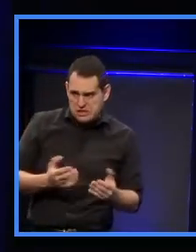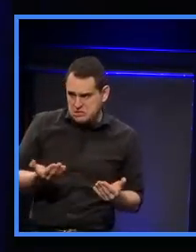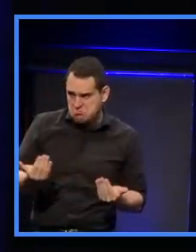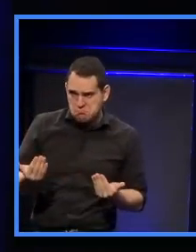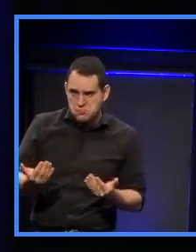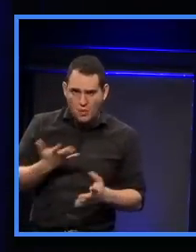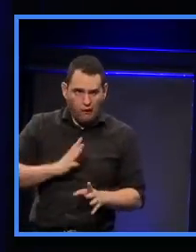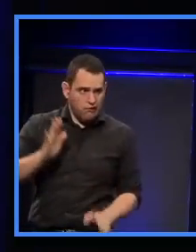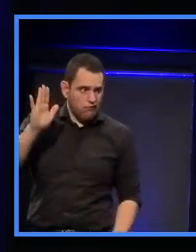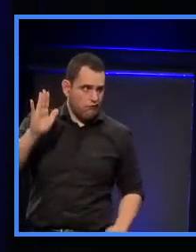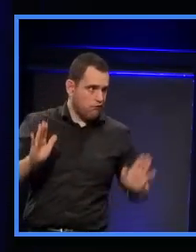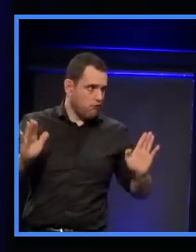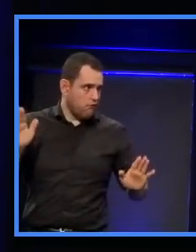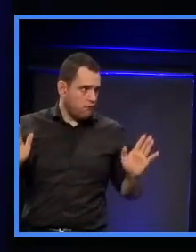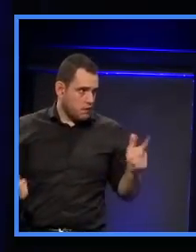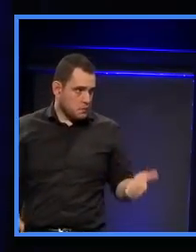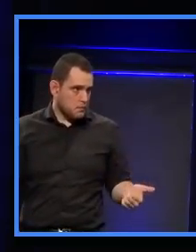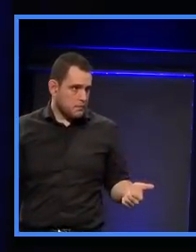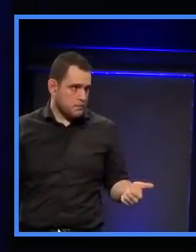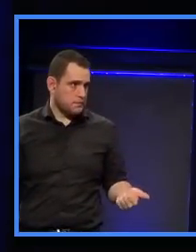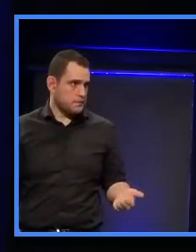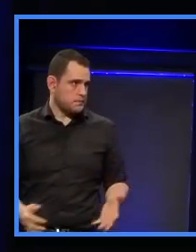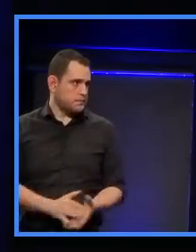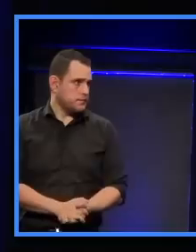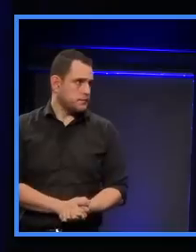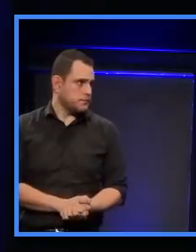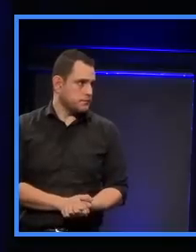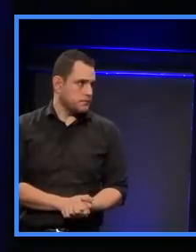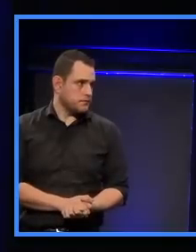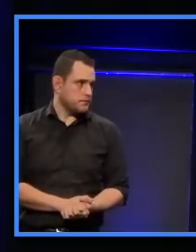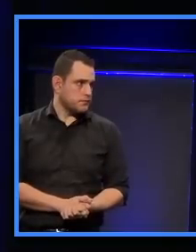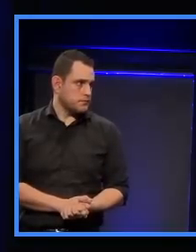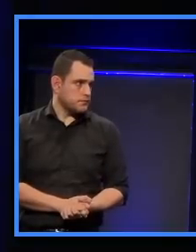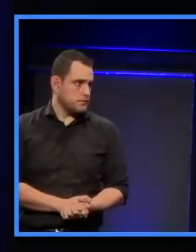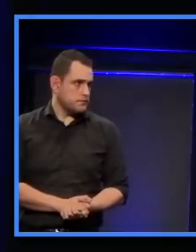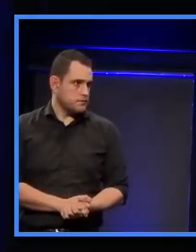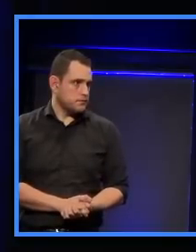floor. Would anyone like to ask anybody a question around anything you've heard tonight?